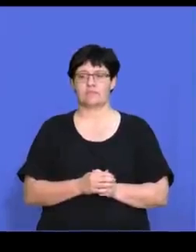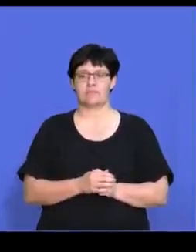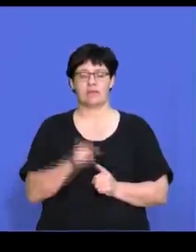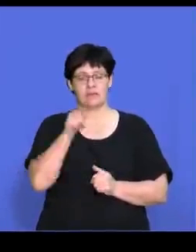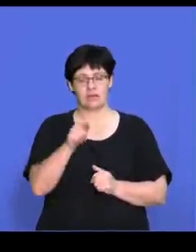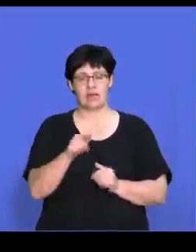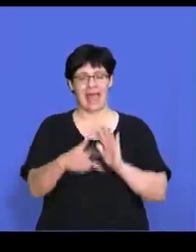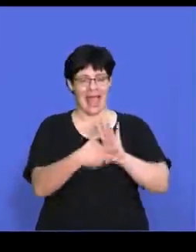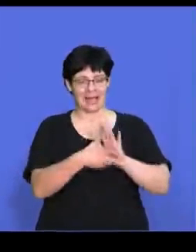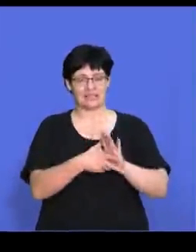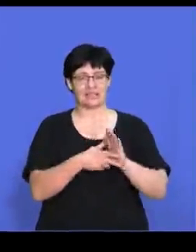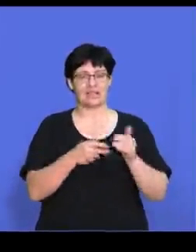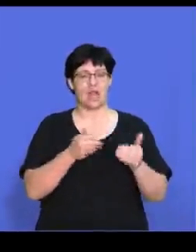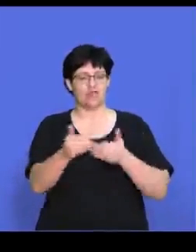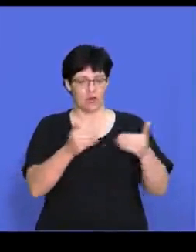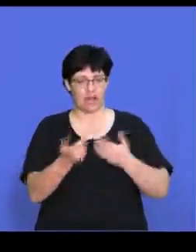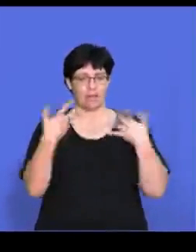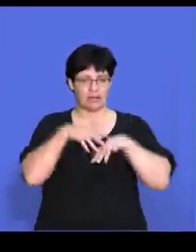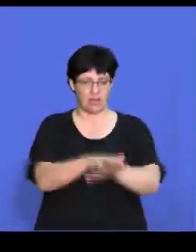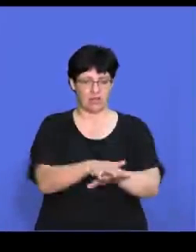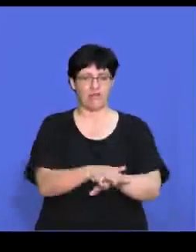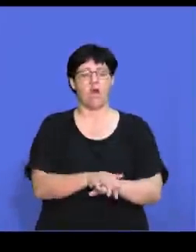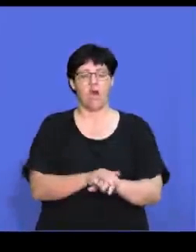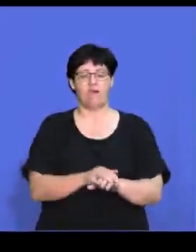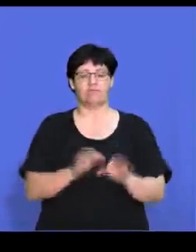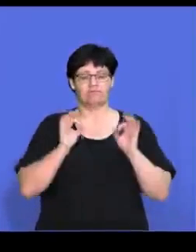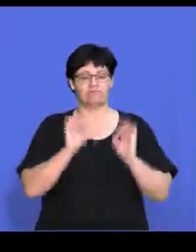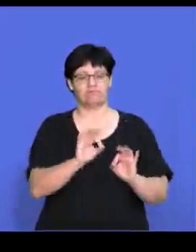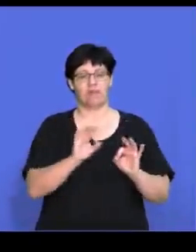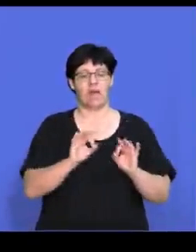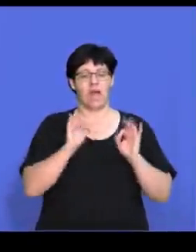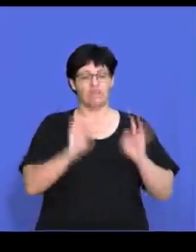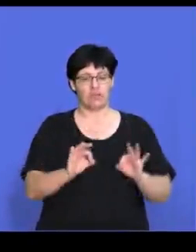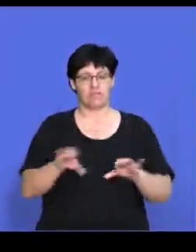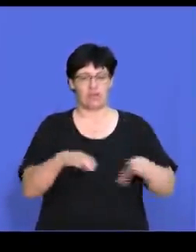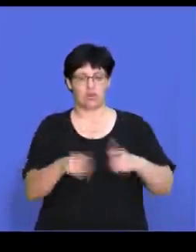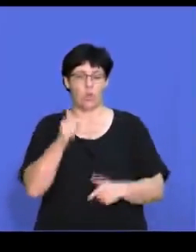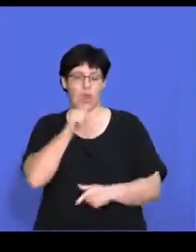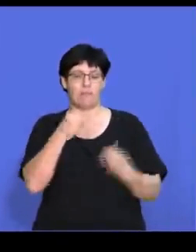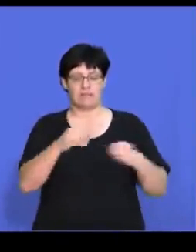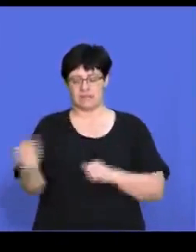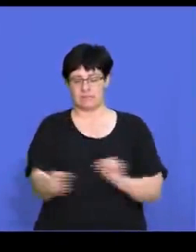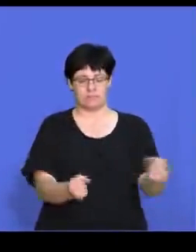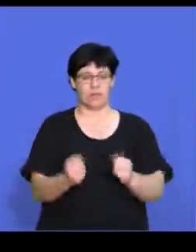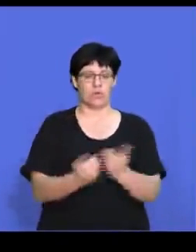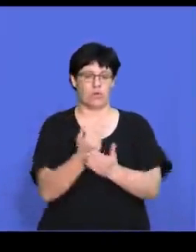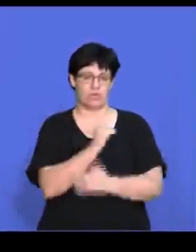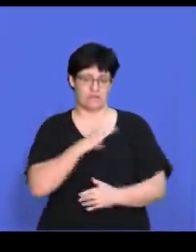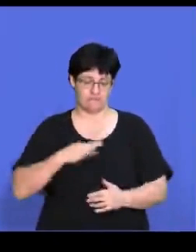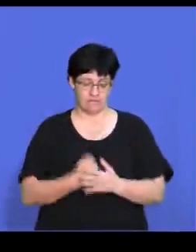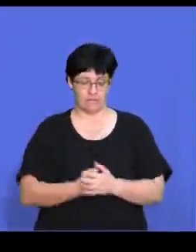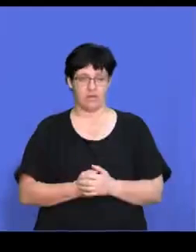All right, and then, uh, this act regulates the implementation of affirmative action when businesses appoint new workers.